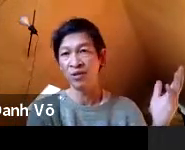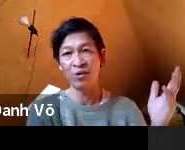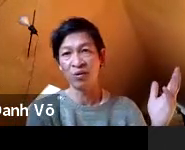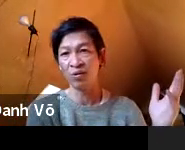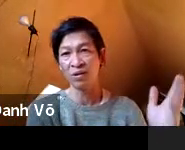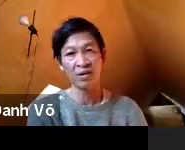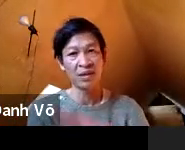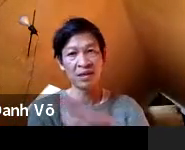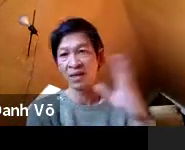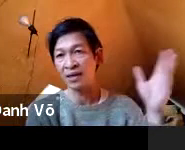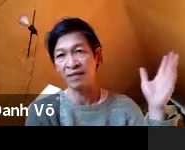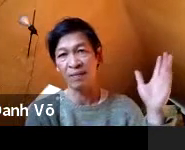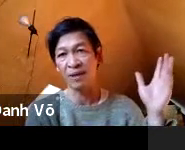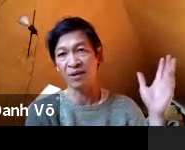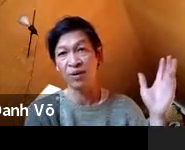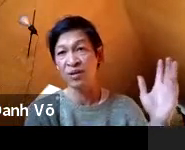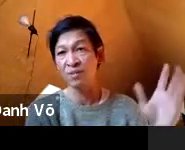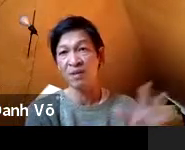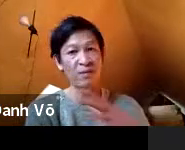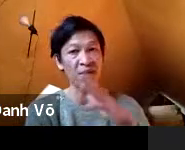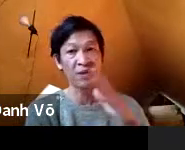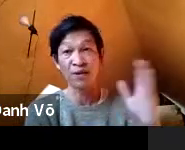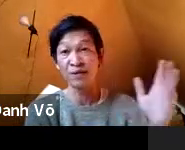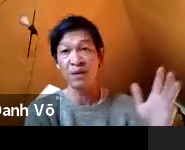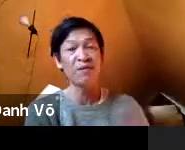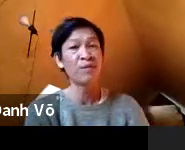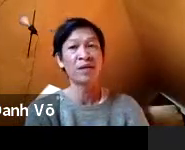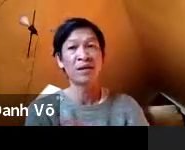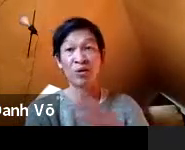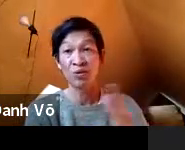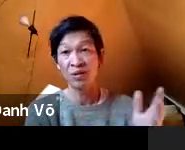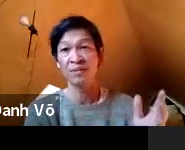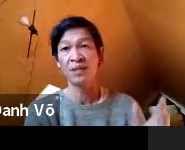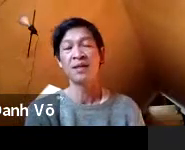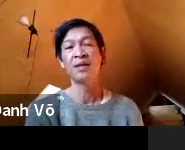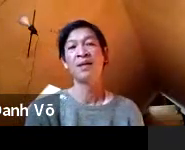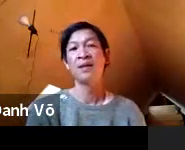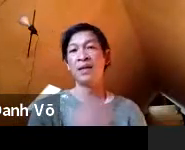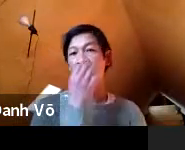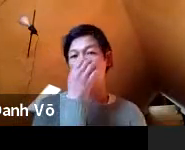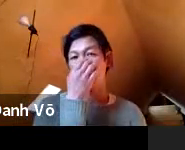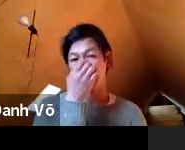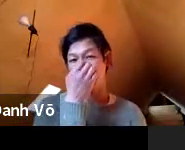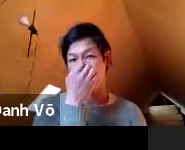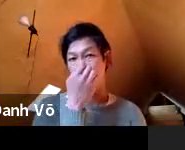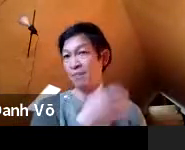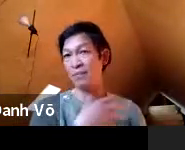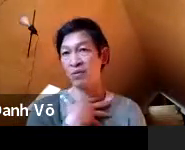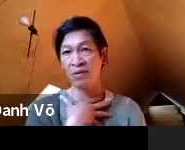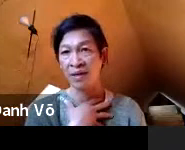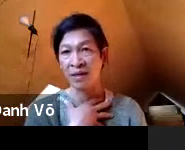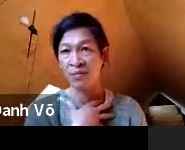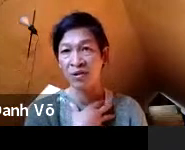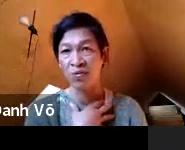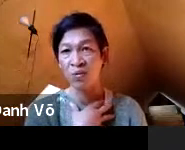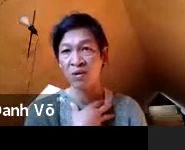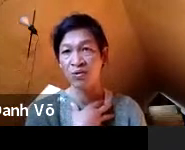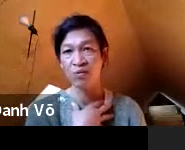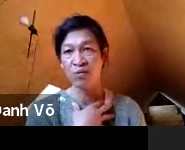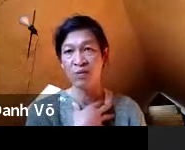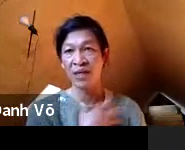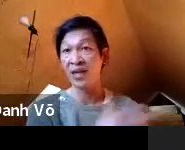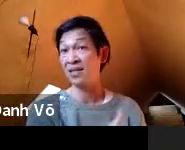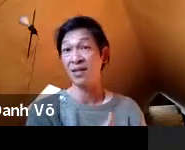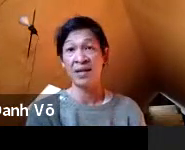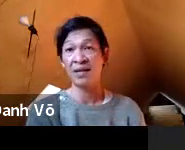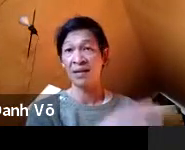in New York, he's like everybody knows him, everybody loves him, everybody adores him. And I'm, you know, like I'm not the one